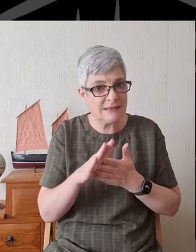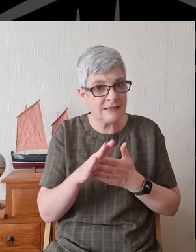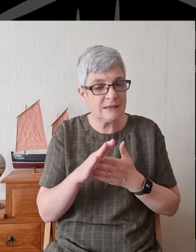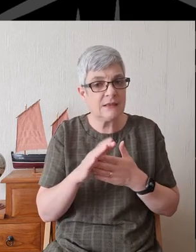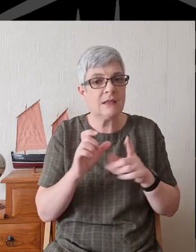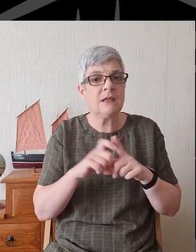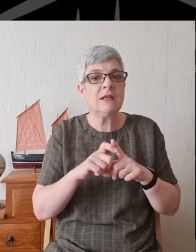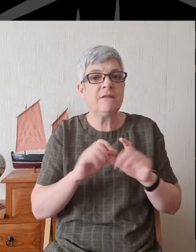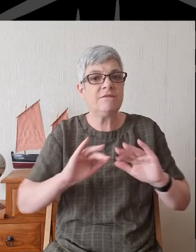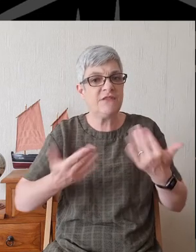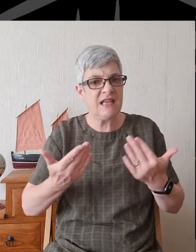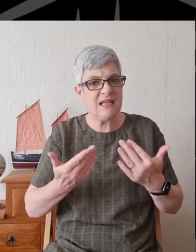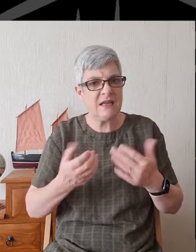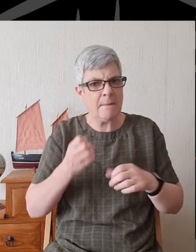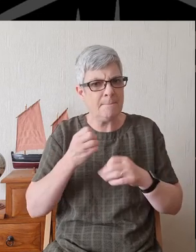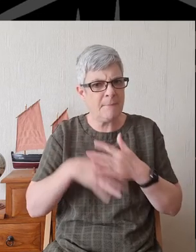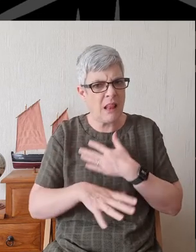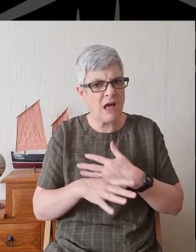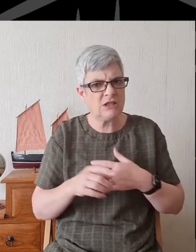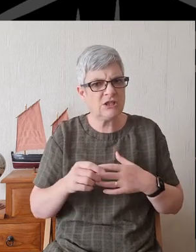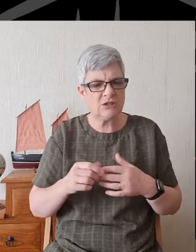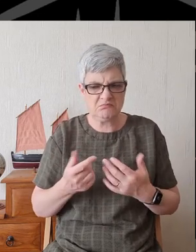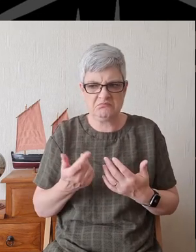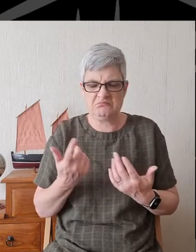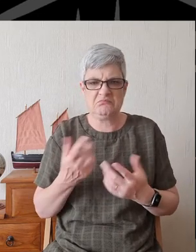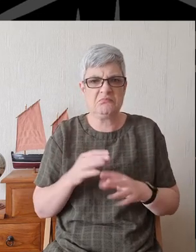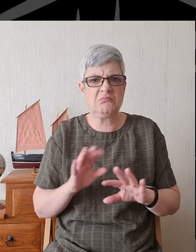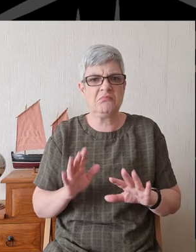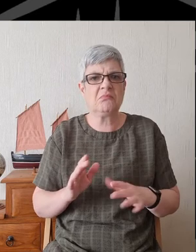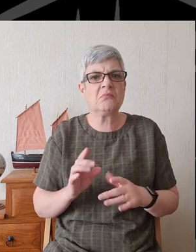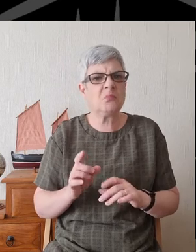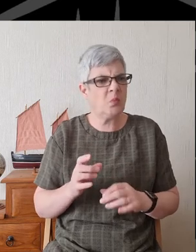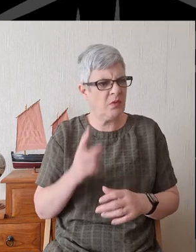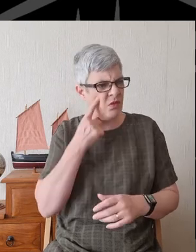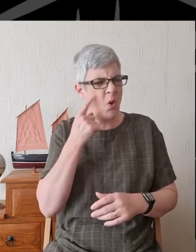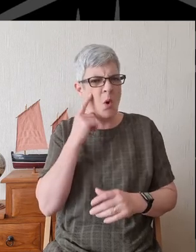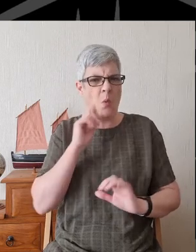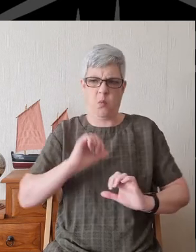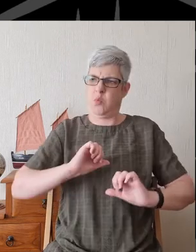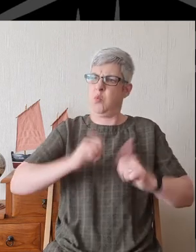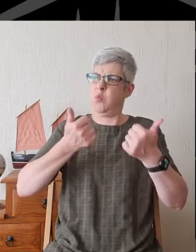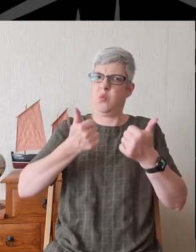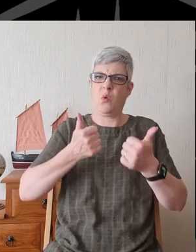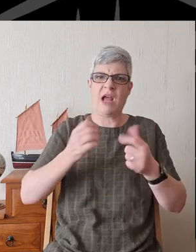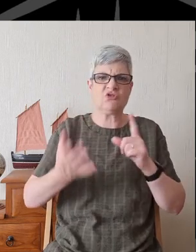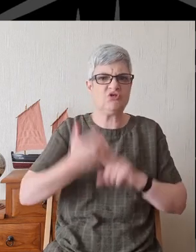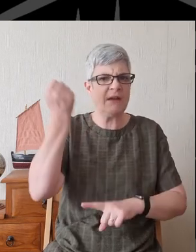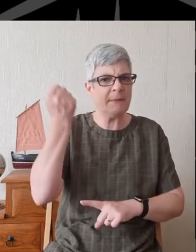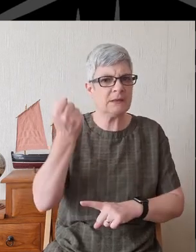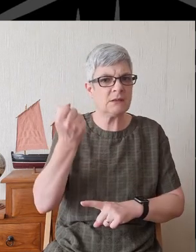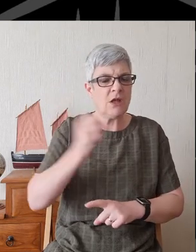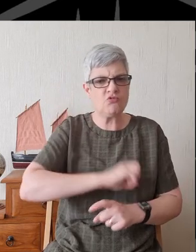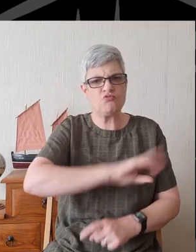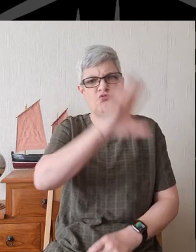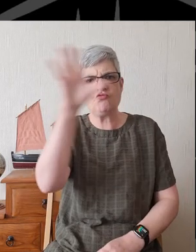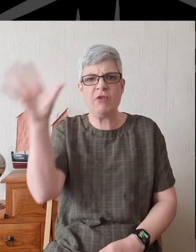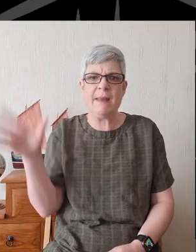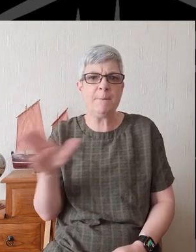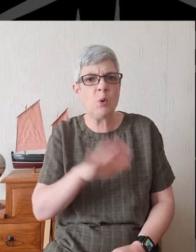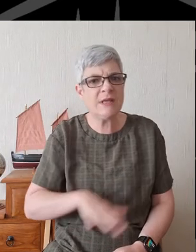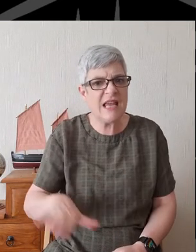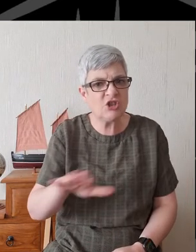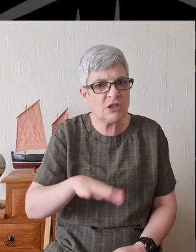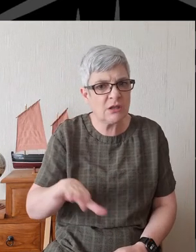It was hailed as a remarkable Achievement Even a miracle A rainbow nation That pointed